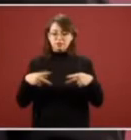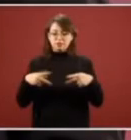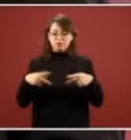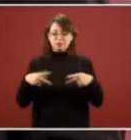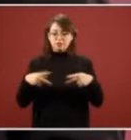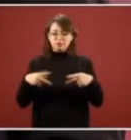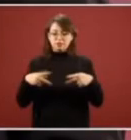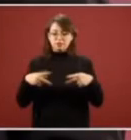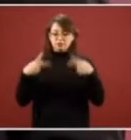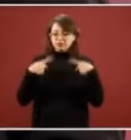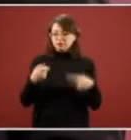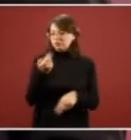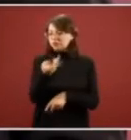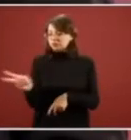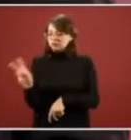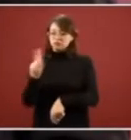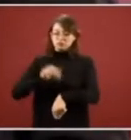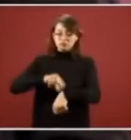medications